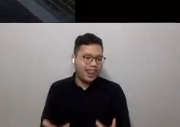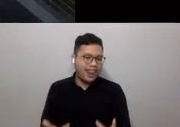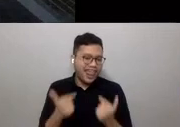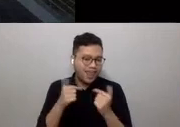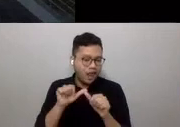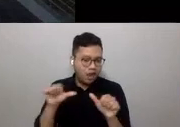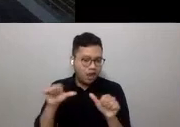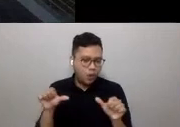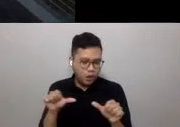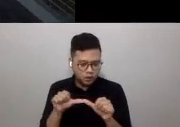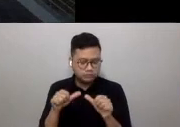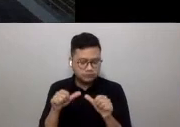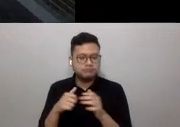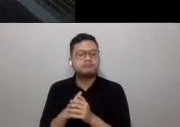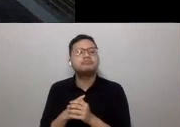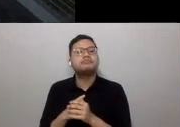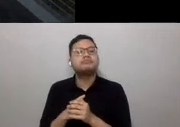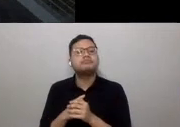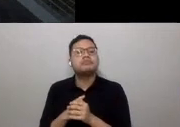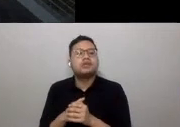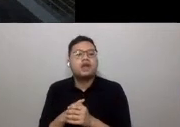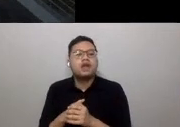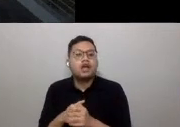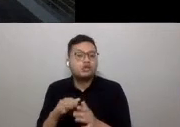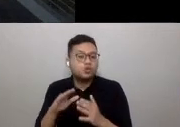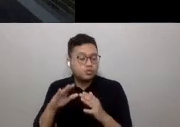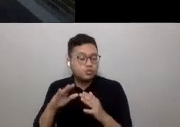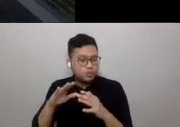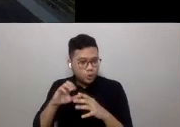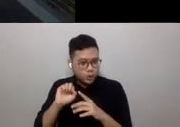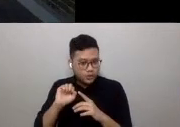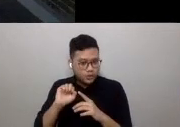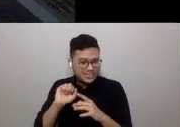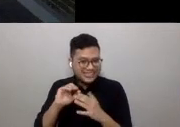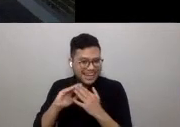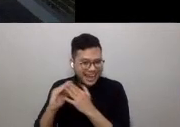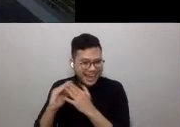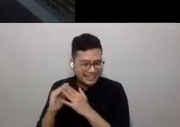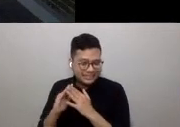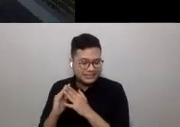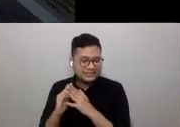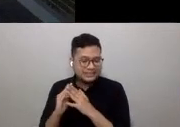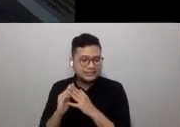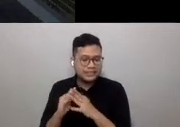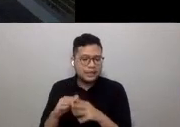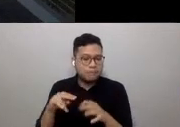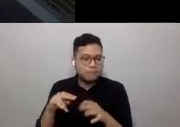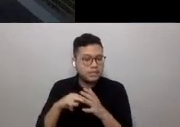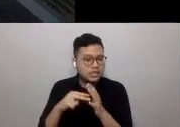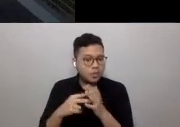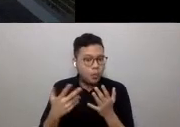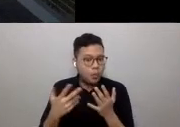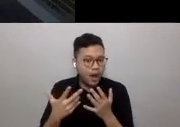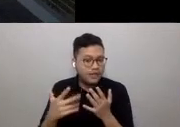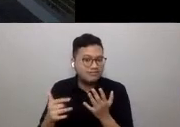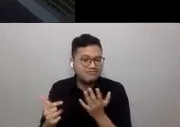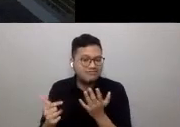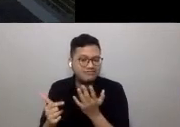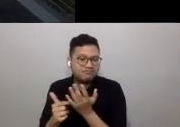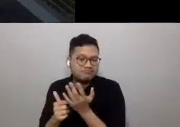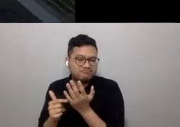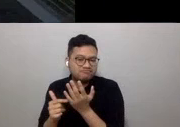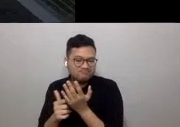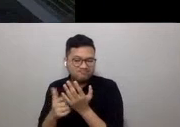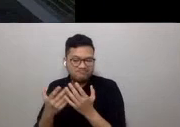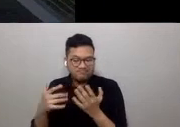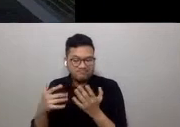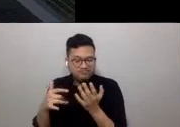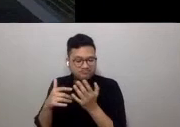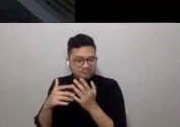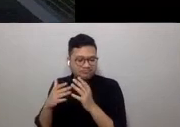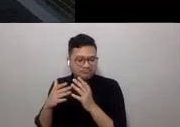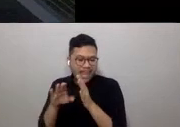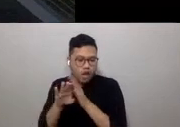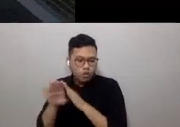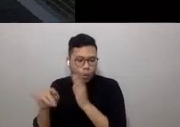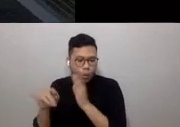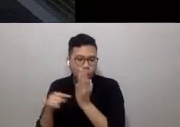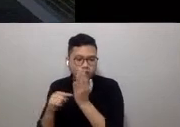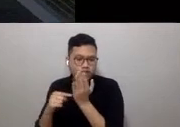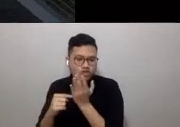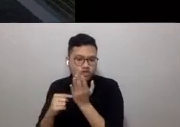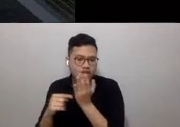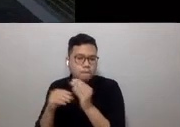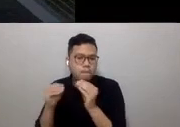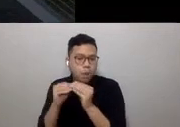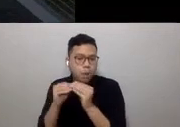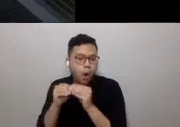continued use of technology means many innovations have now become ubiquitous in our daily lives, and we need to